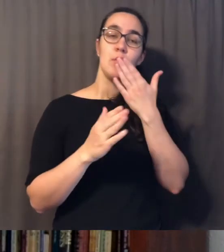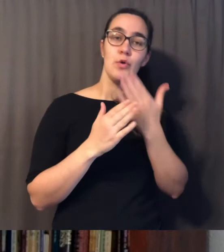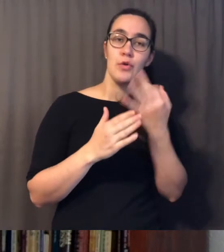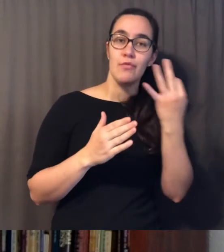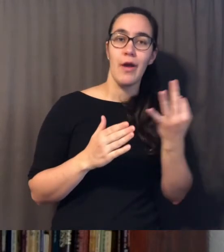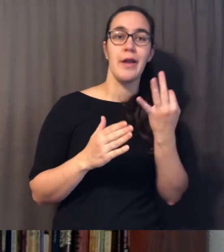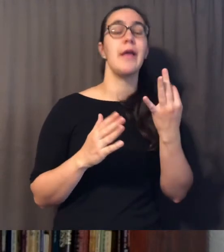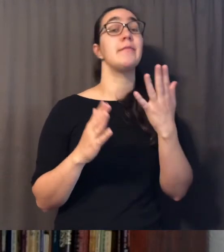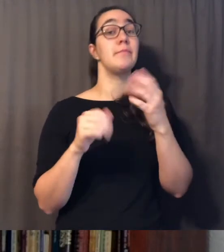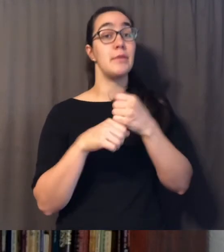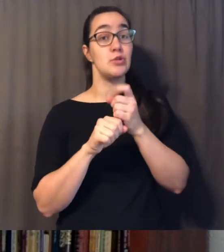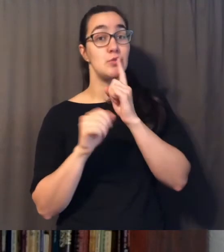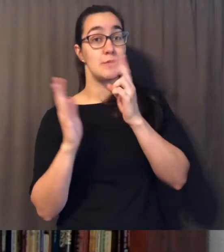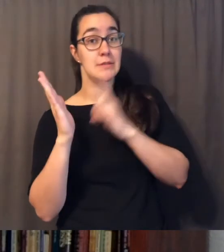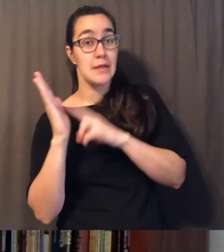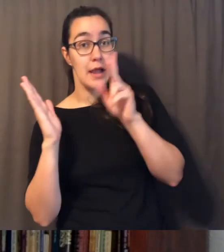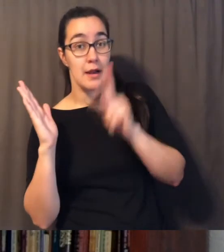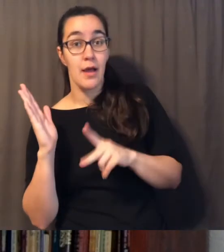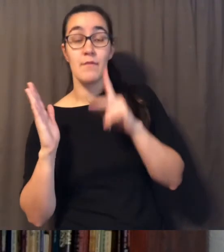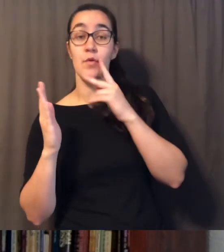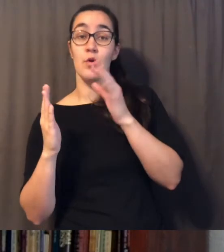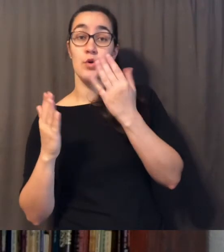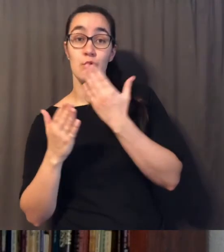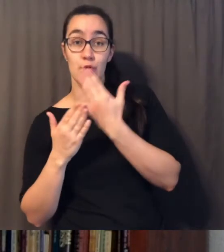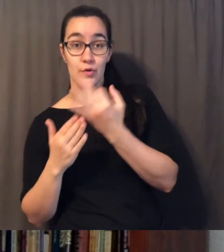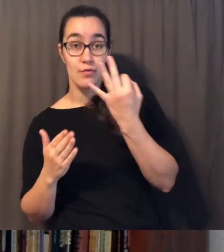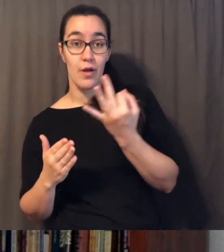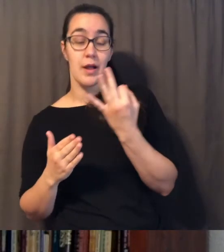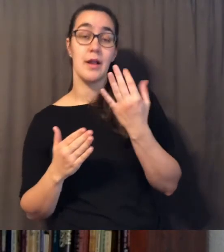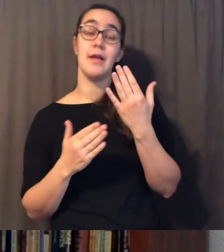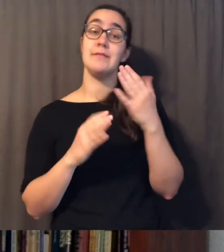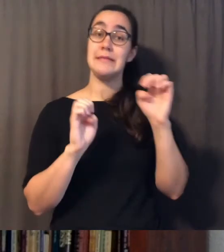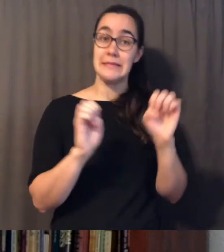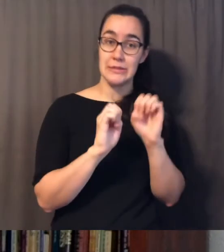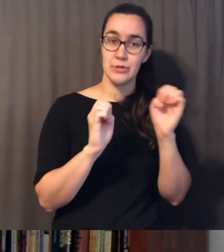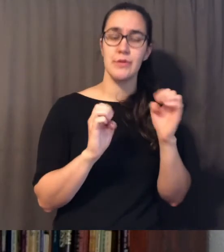online sign up for sunday for for easter and come